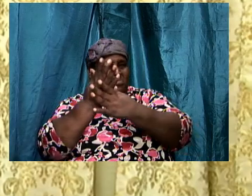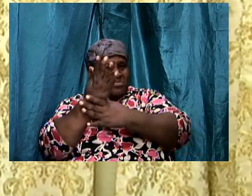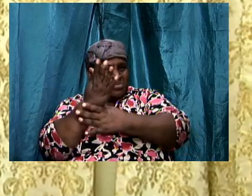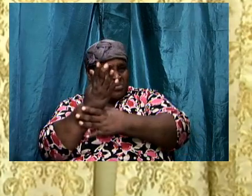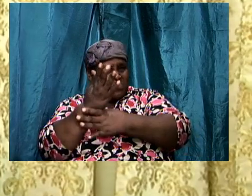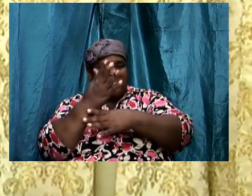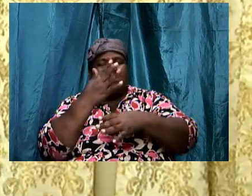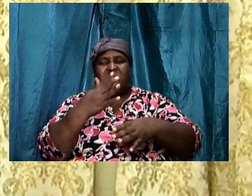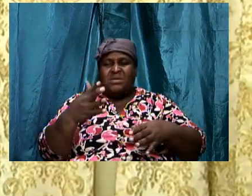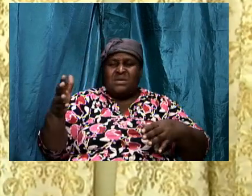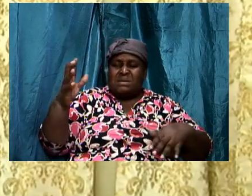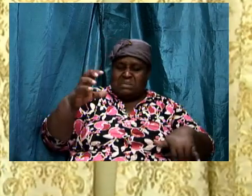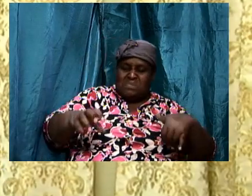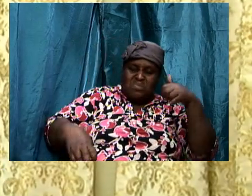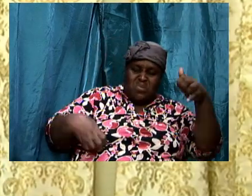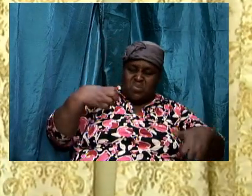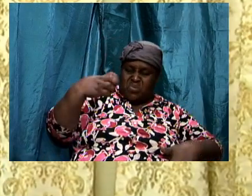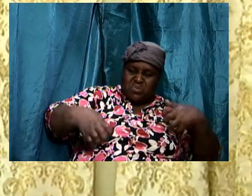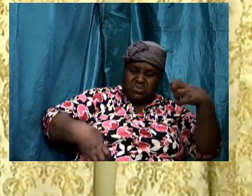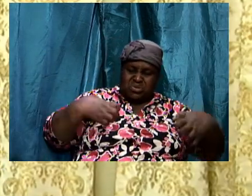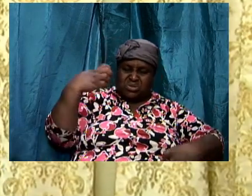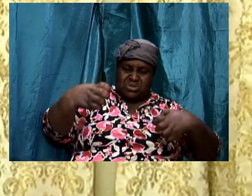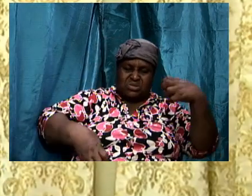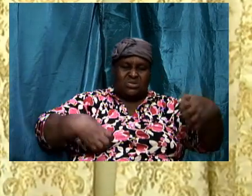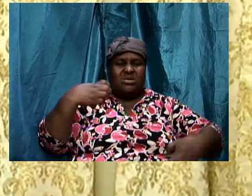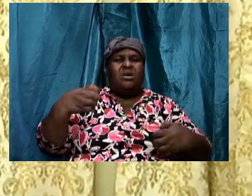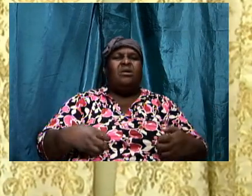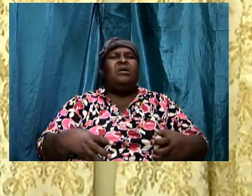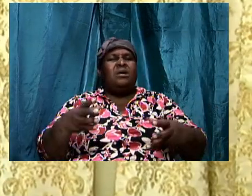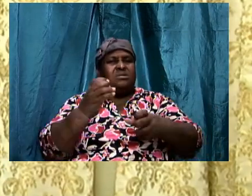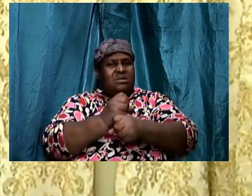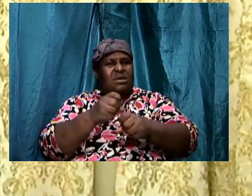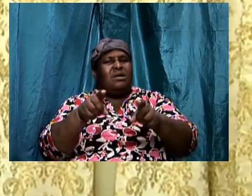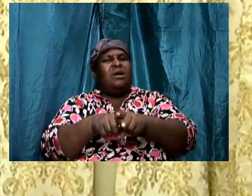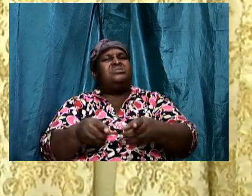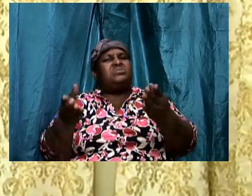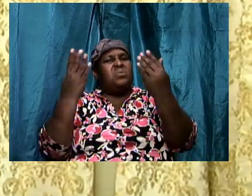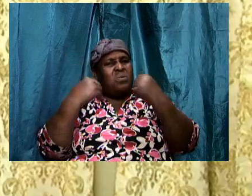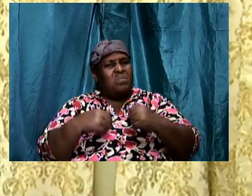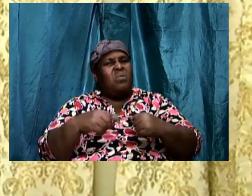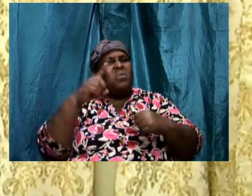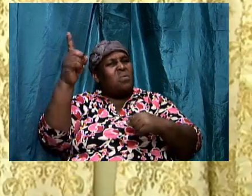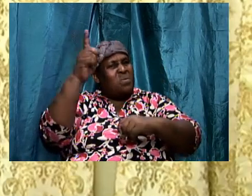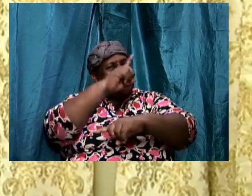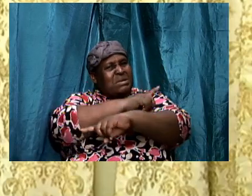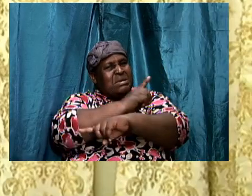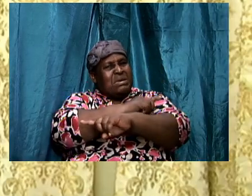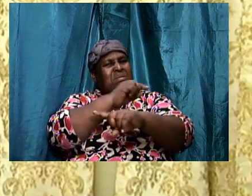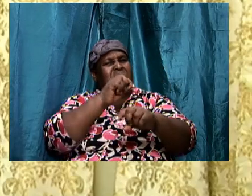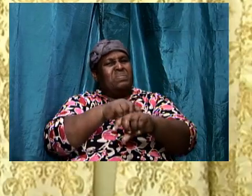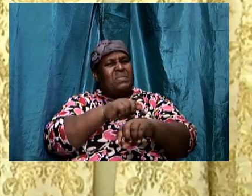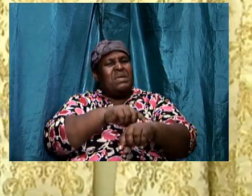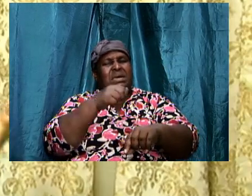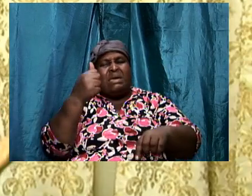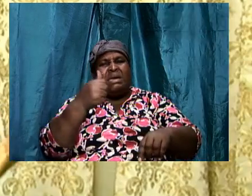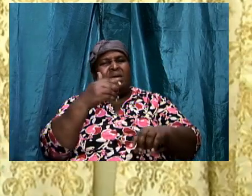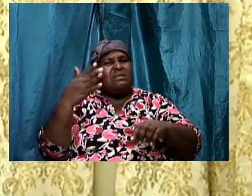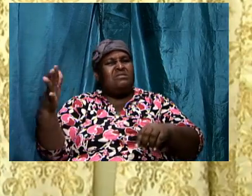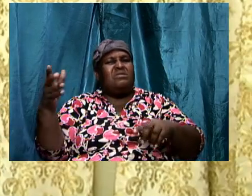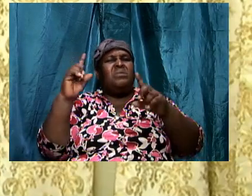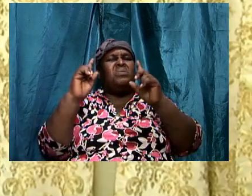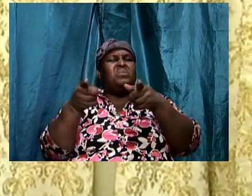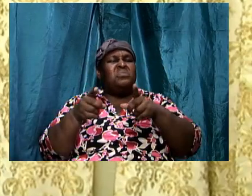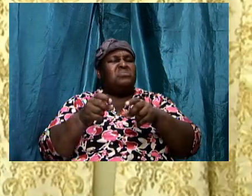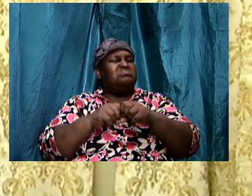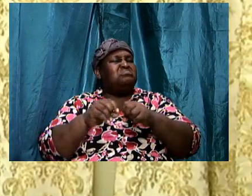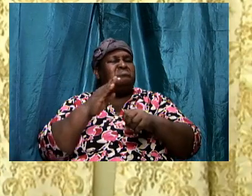thing that we are in. And we take it as it comes. And a day at a time. And anything goes. And oh so be